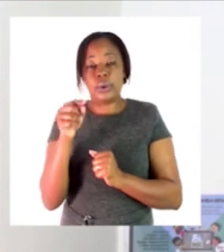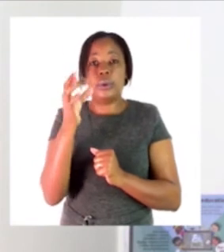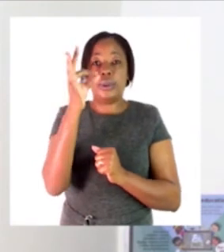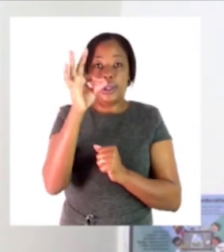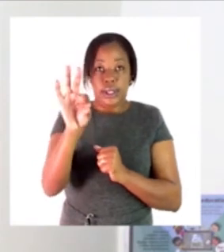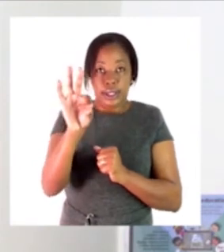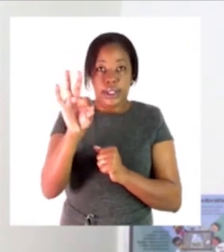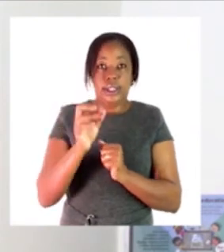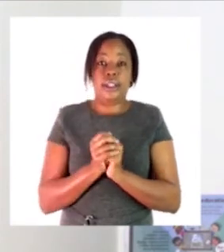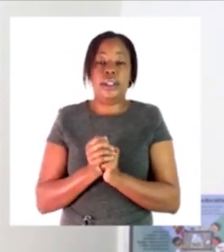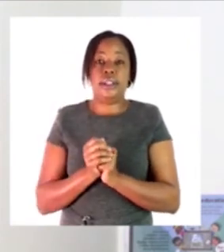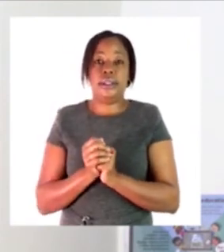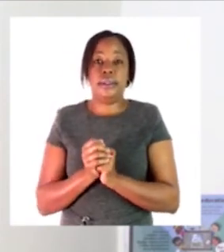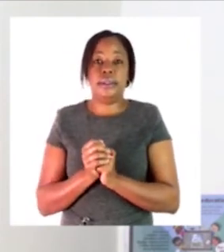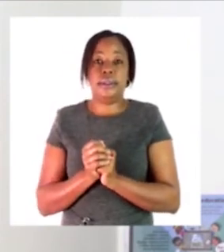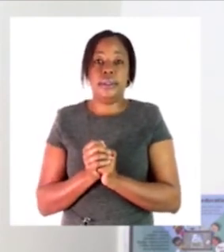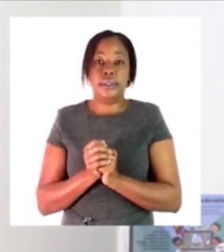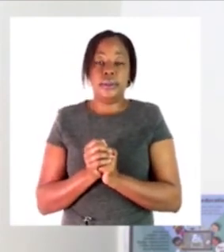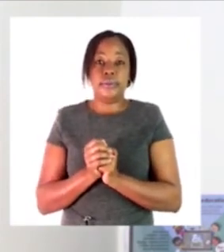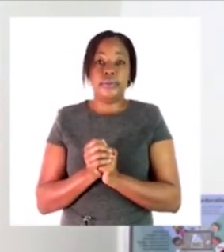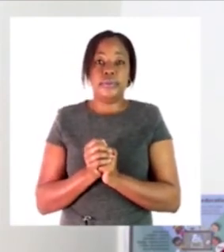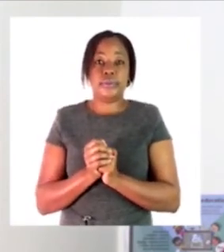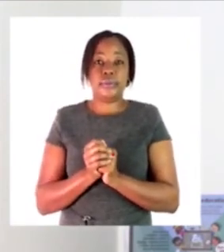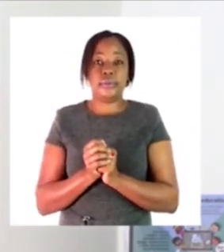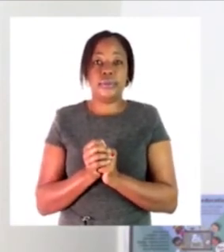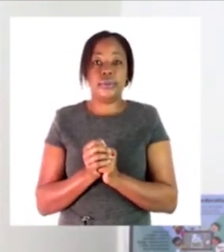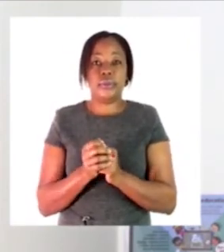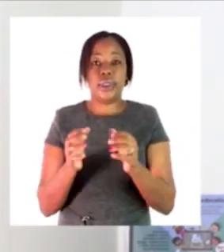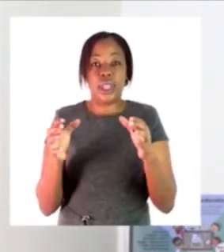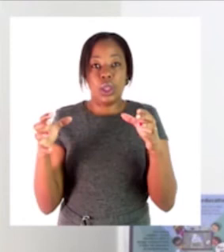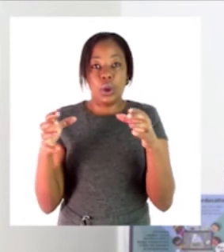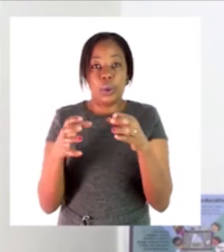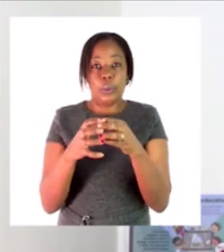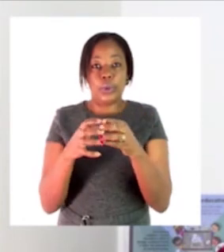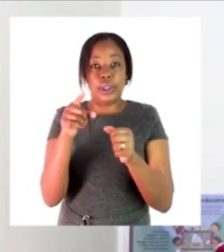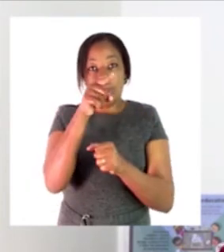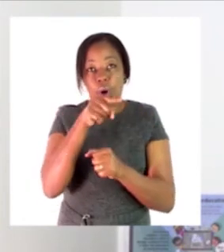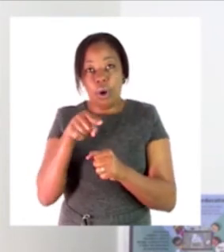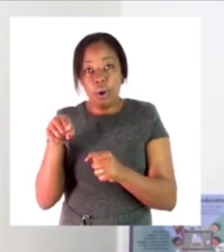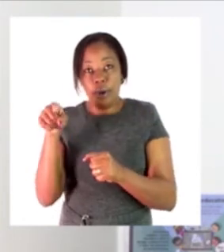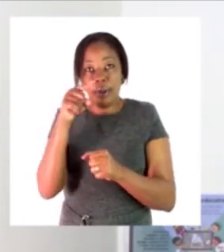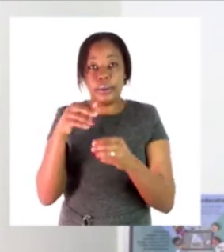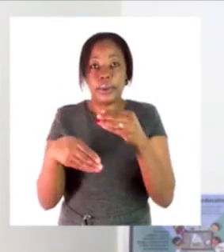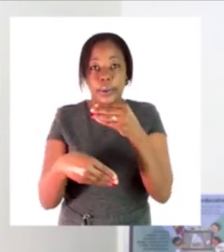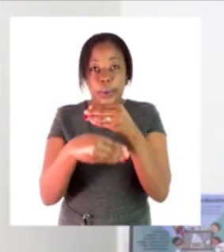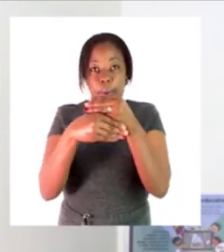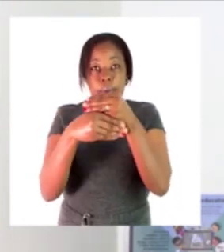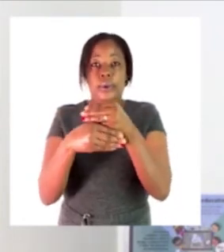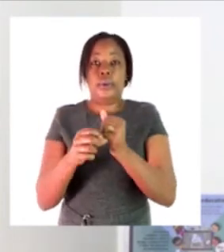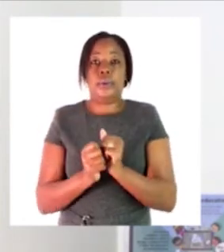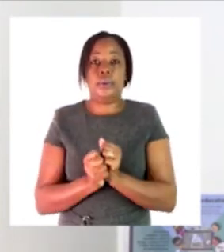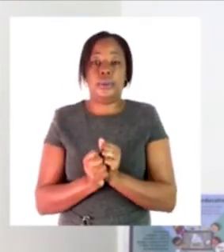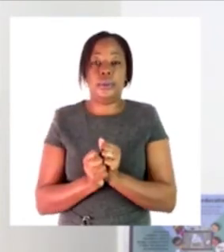six seven eight nine those are my sticks now when i'm adding i have two